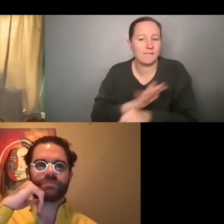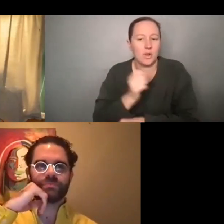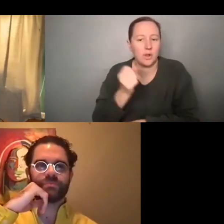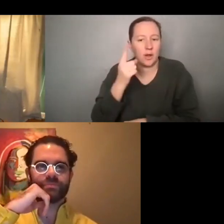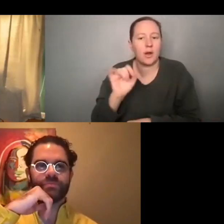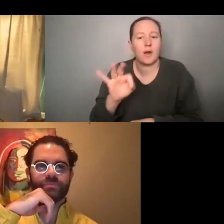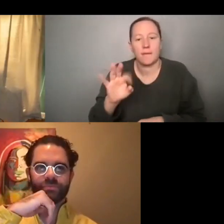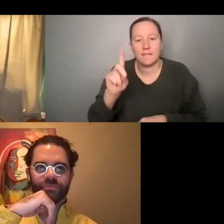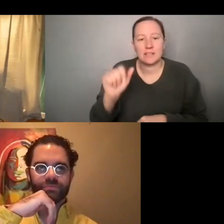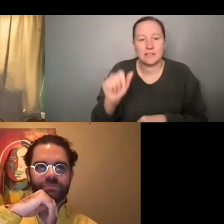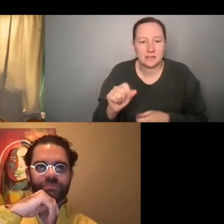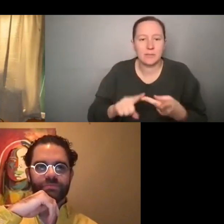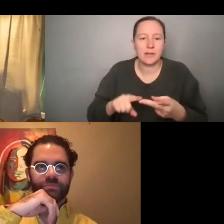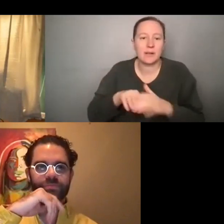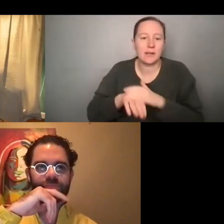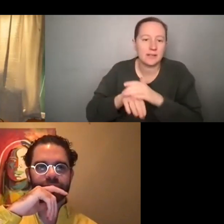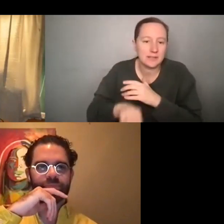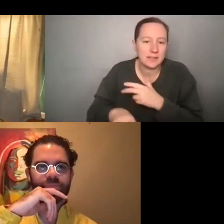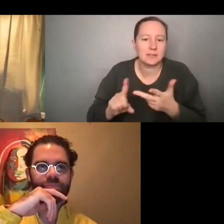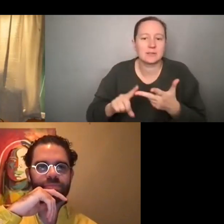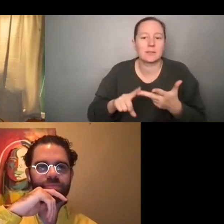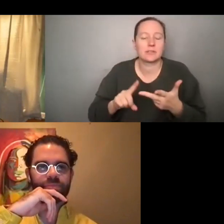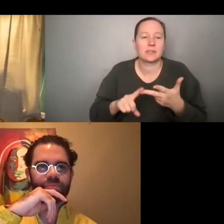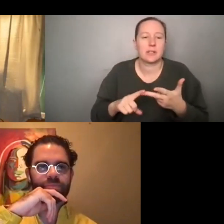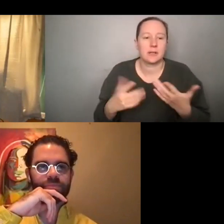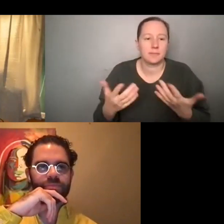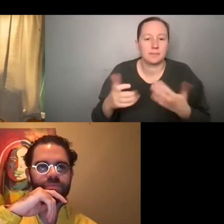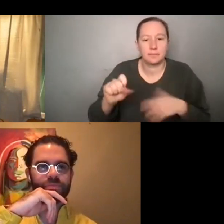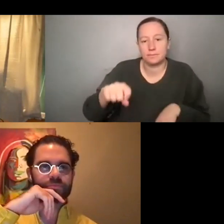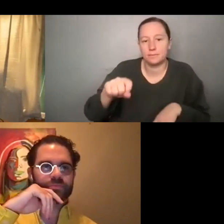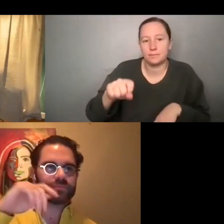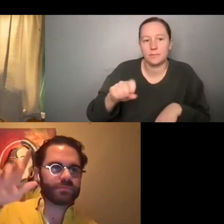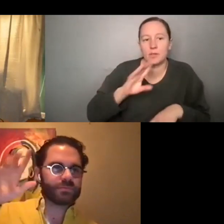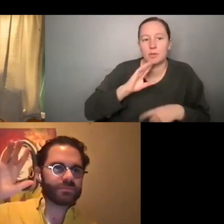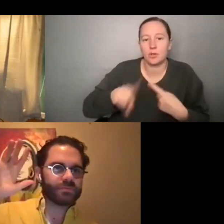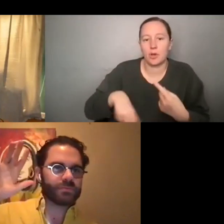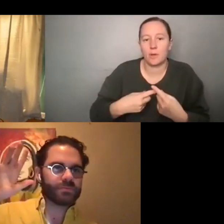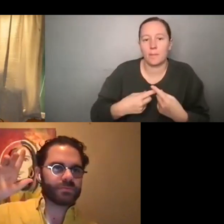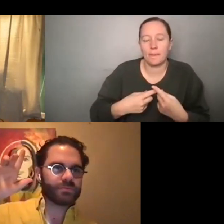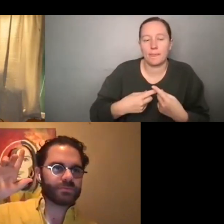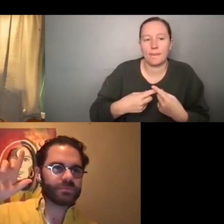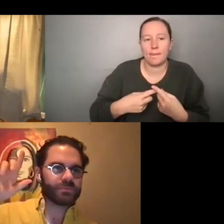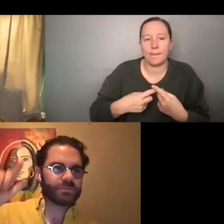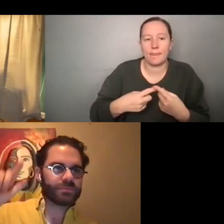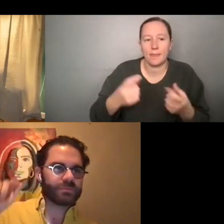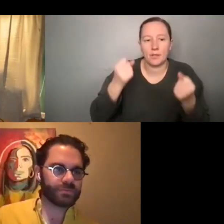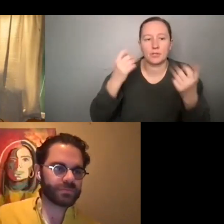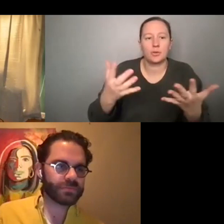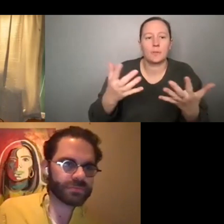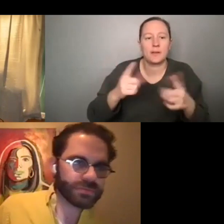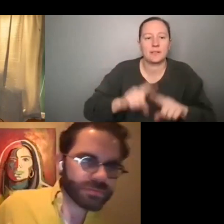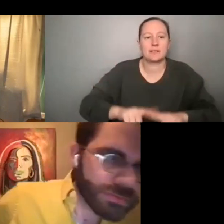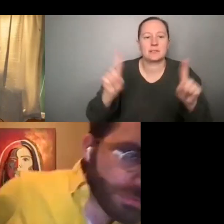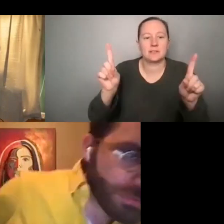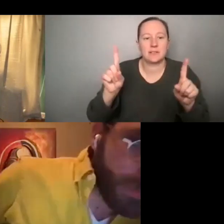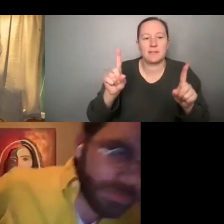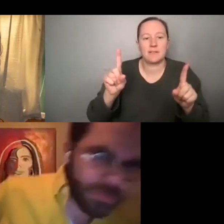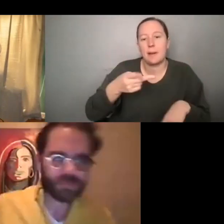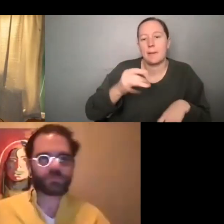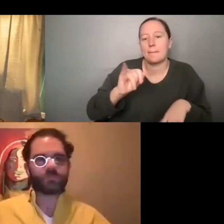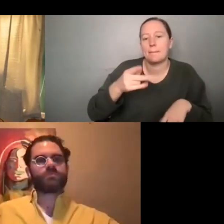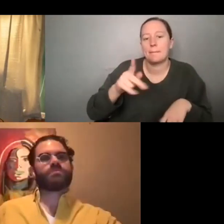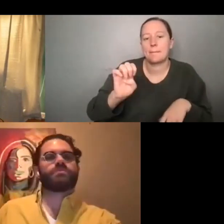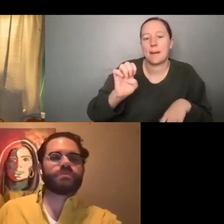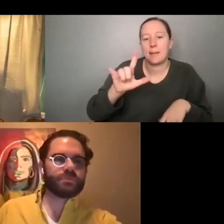disability and accessibility. Yeah, let's talk a little bit about I mean, there's so many different pipeline